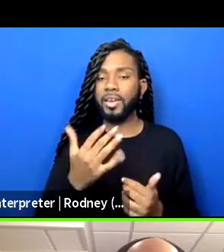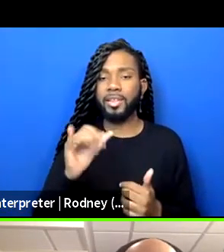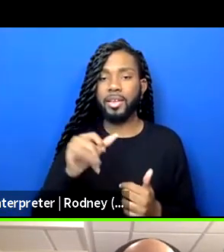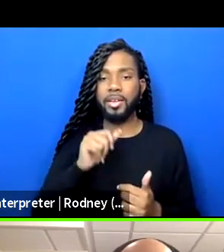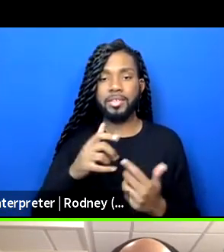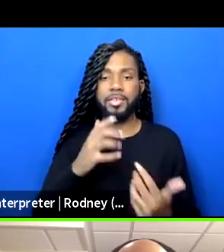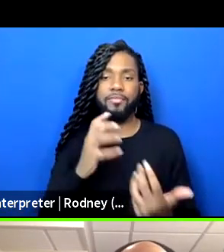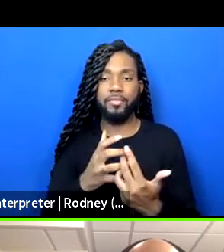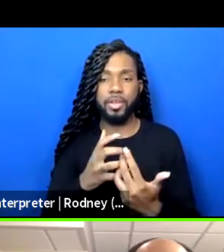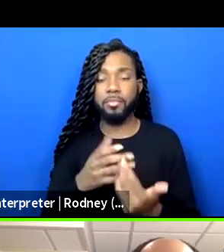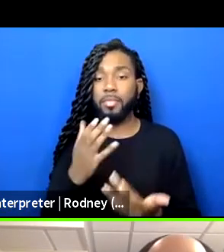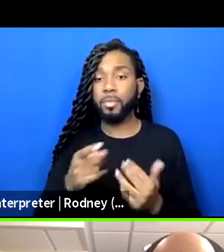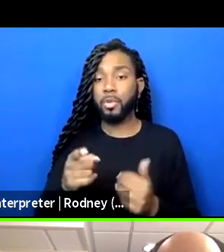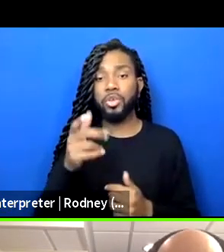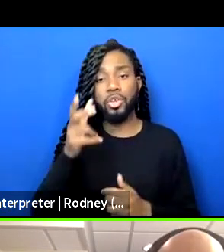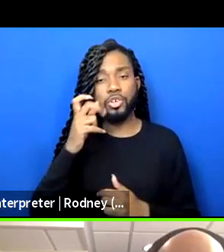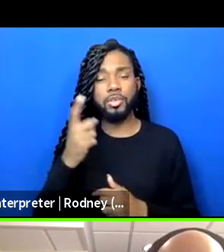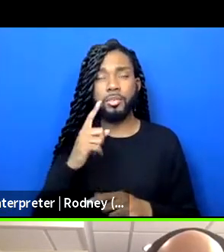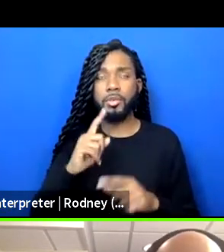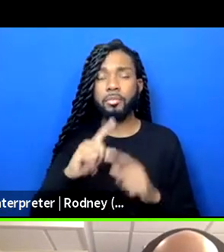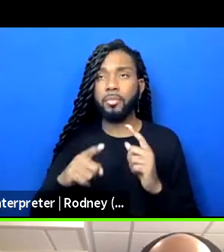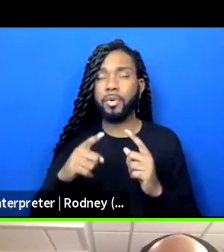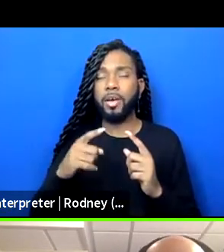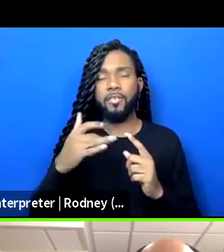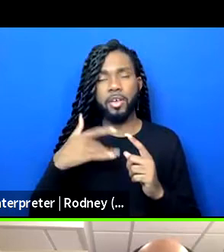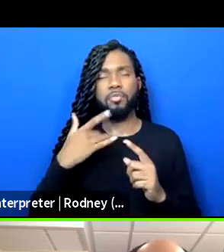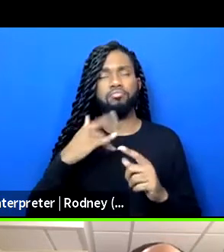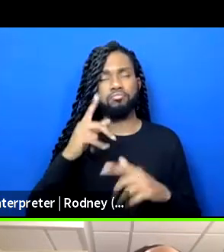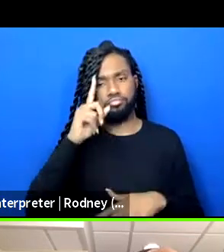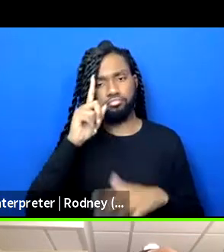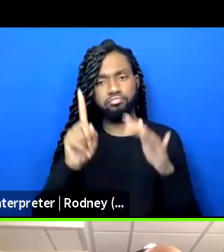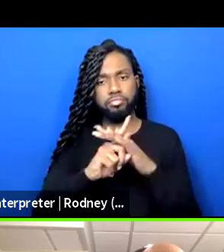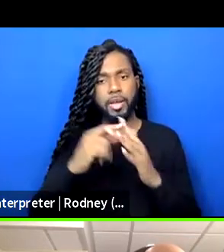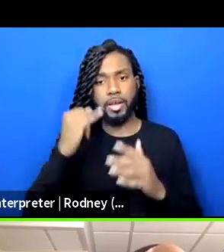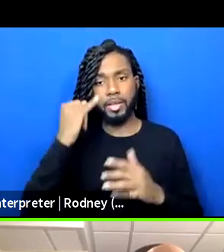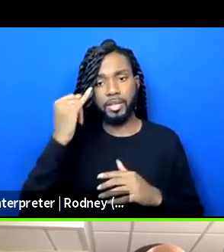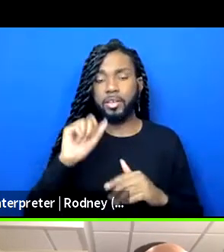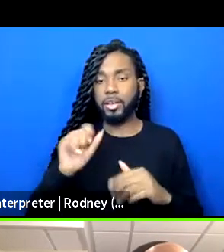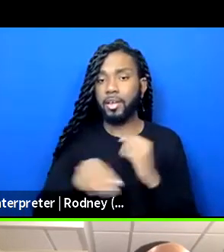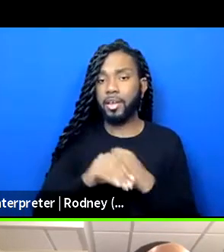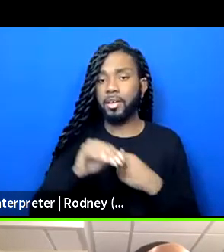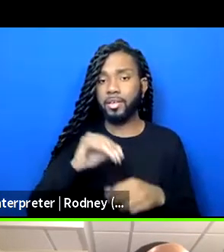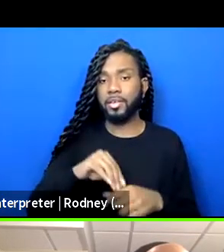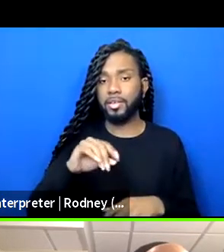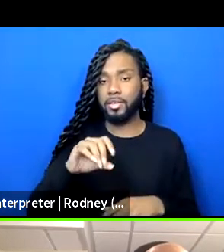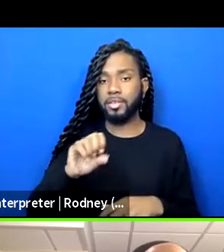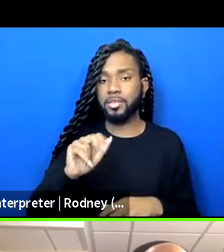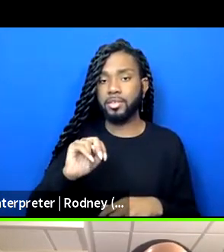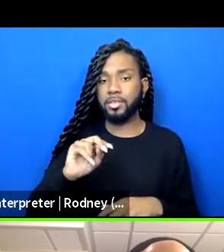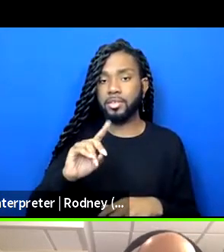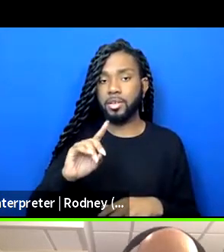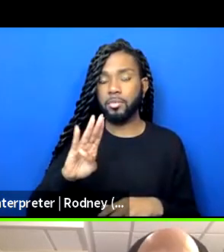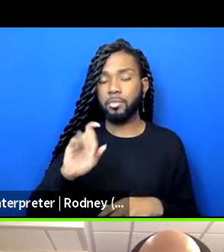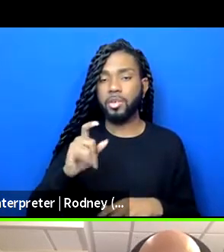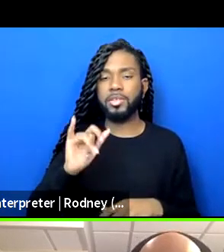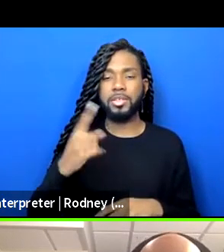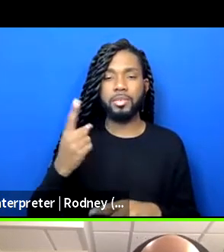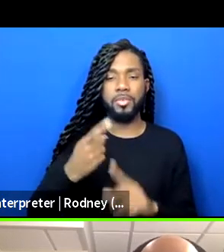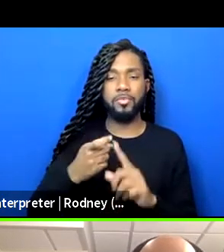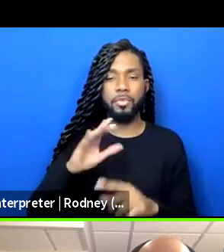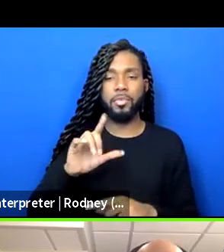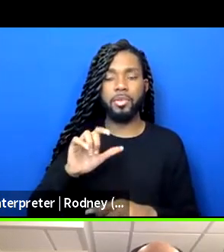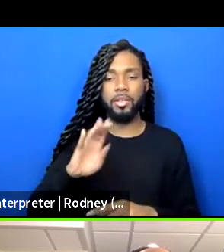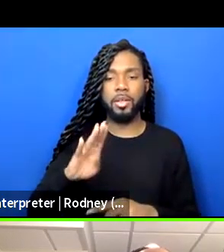something and you might drop an idea in the sandbox. That comes from a philosophy that I brought to Climb Theater called, that I'm, I call, I call radical playfulness.